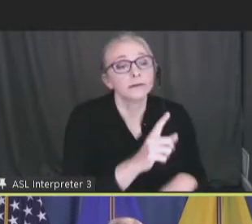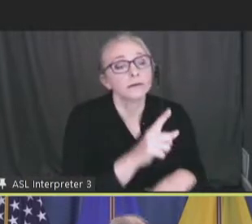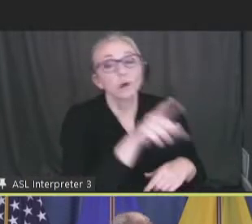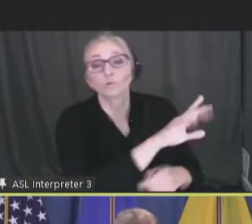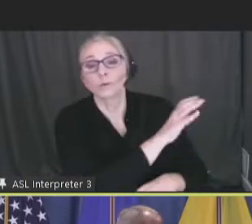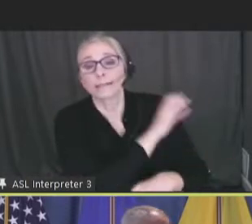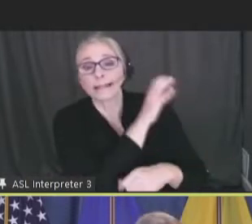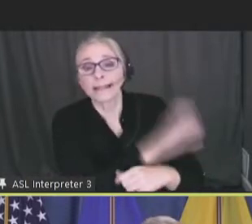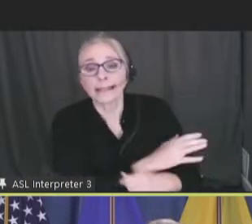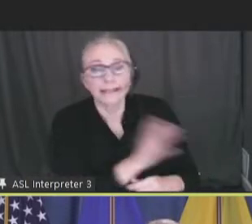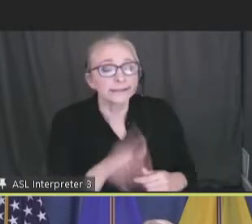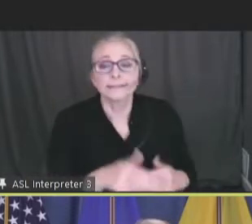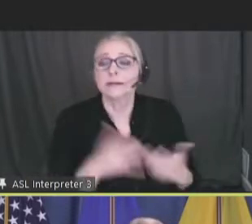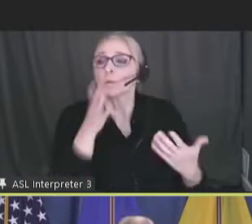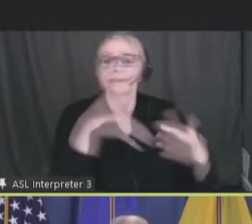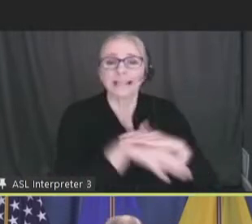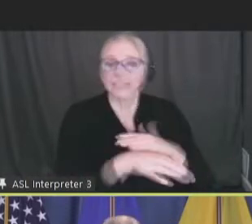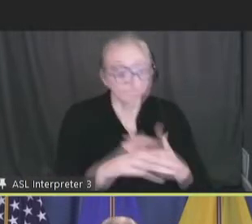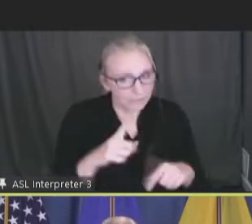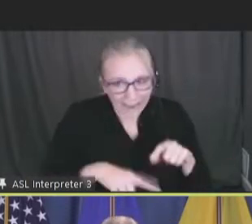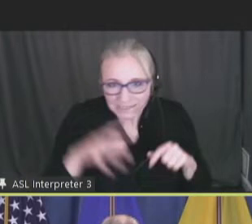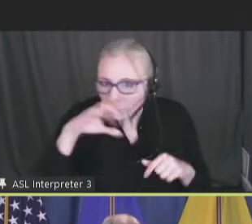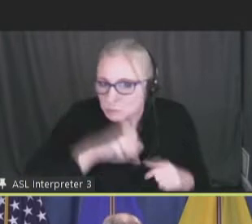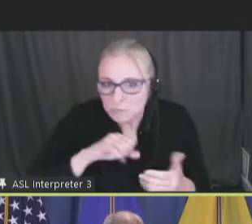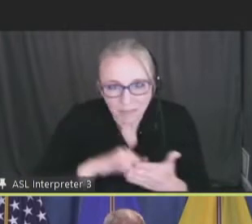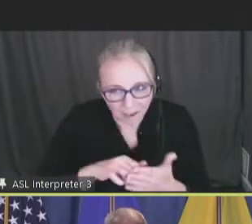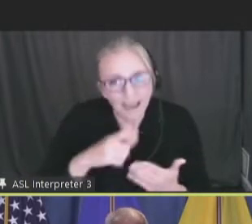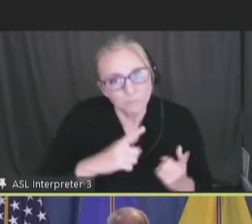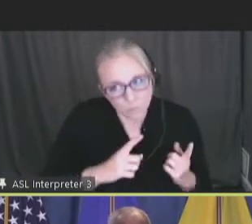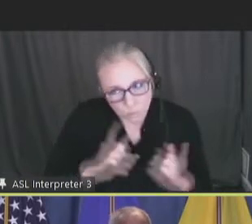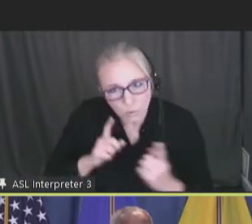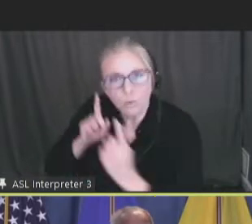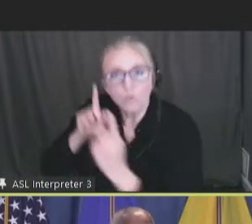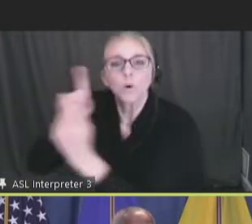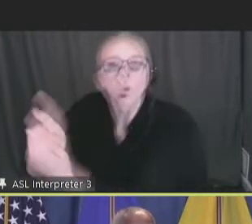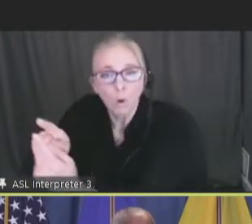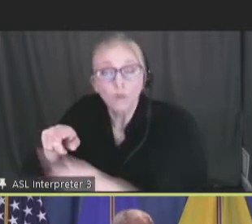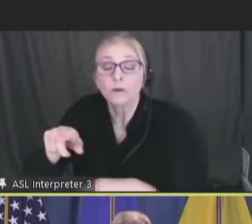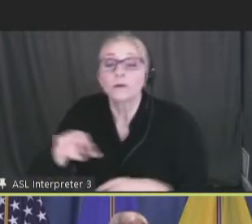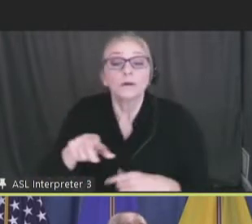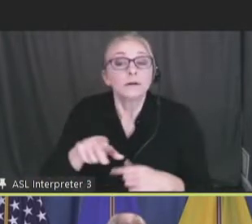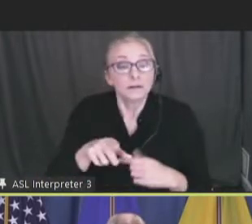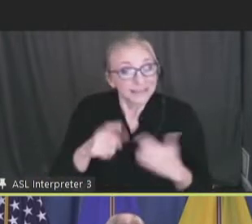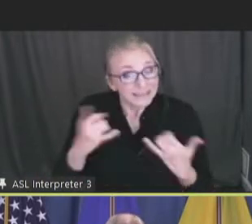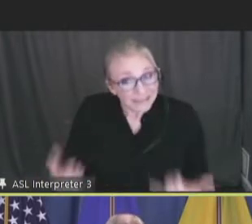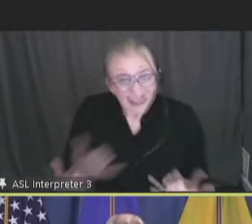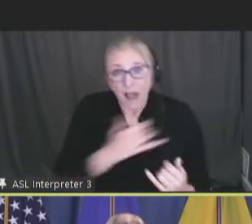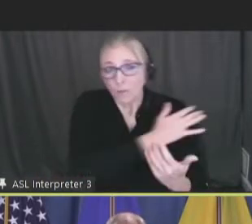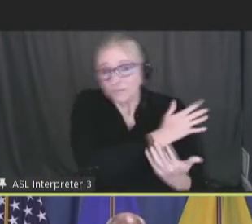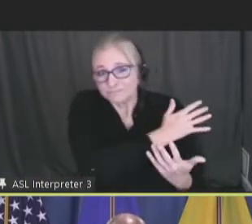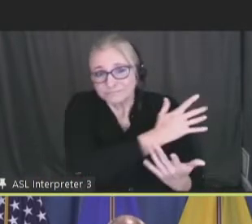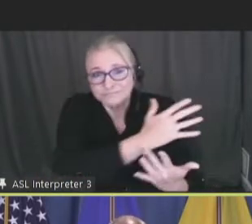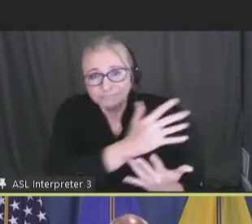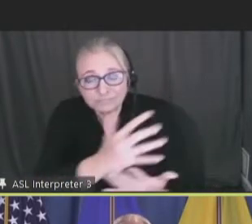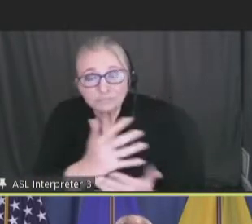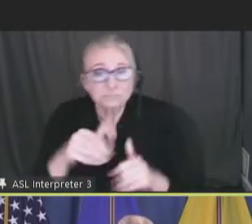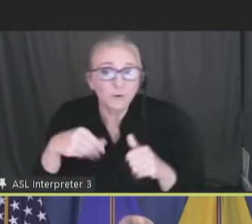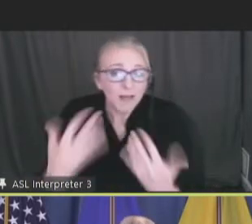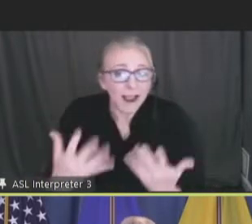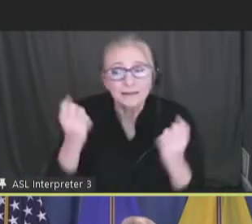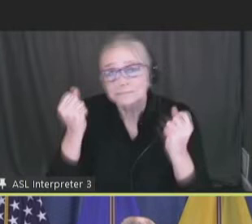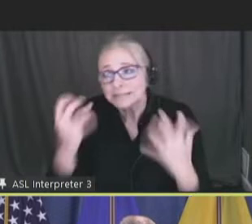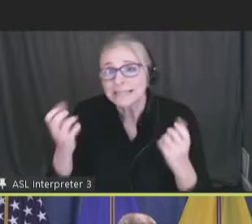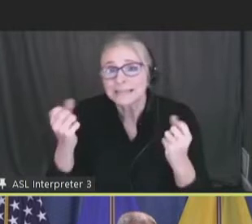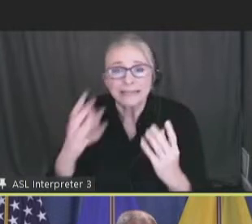clinic. It's going to be accessible. And even as late as we are in the game after providing lots